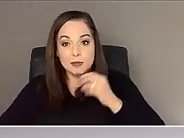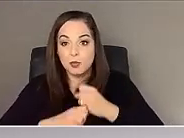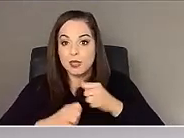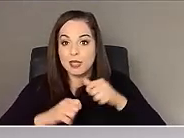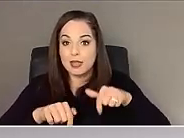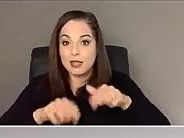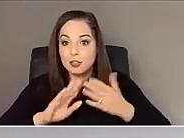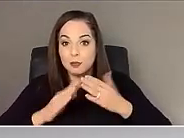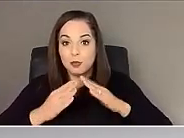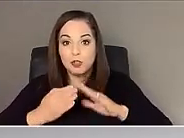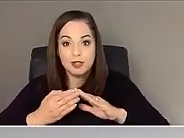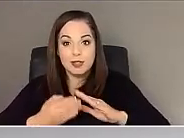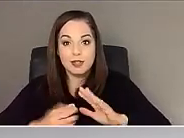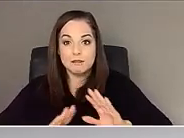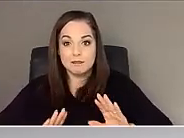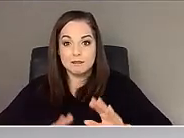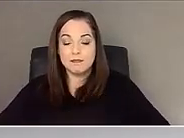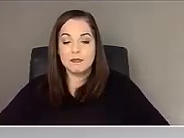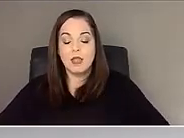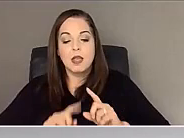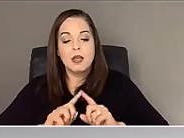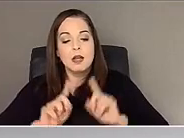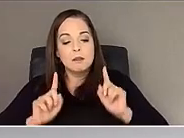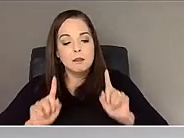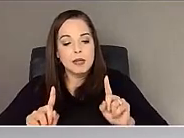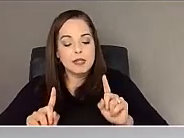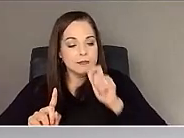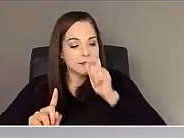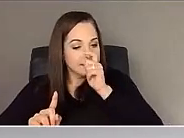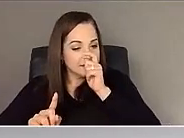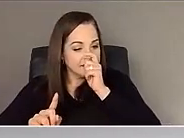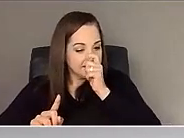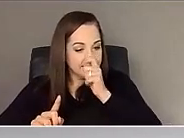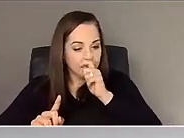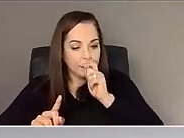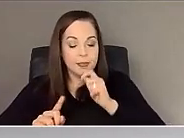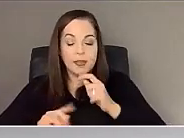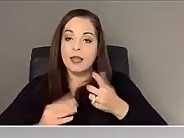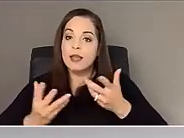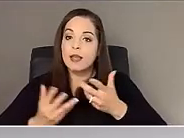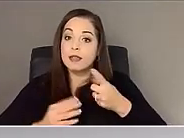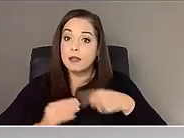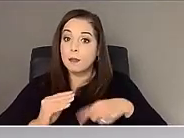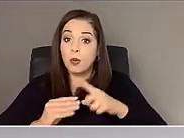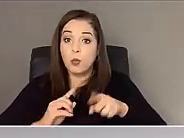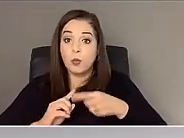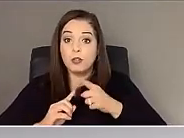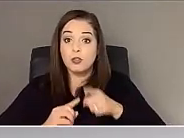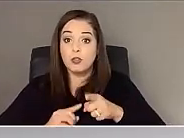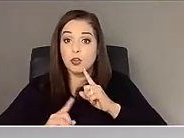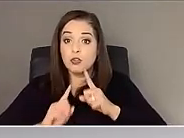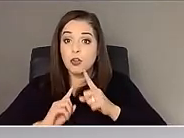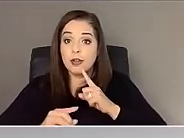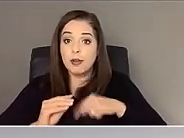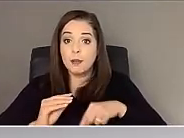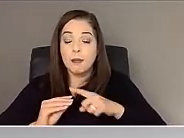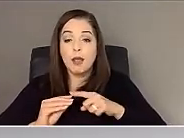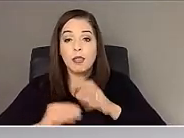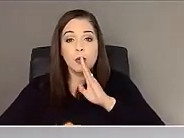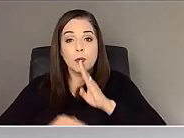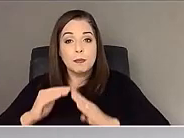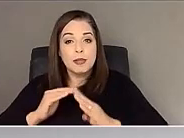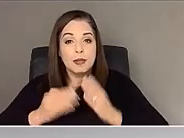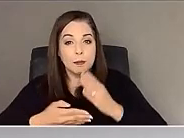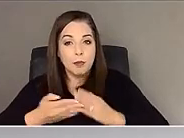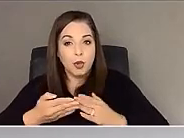but, um, it's about when, when you're talking about the humility and like,